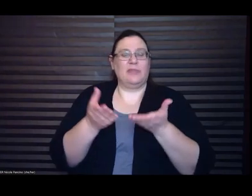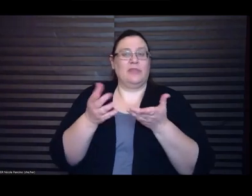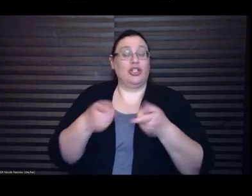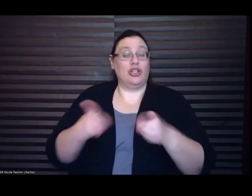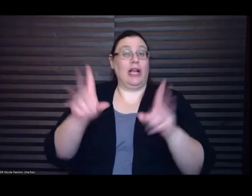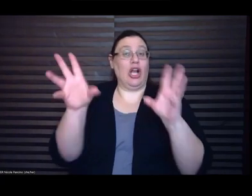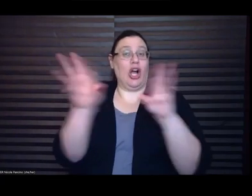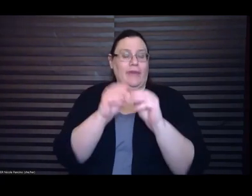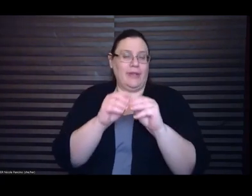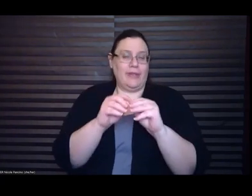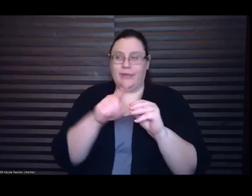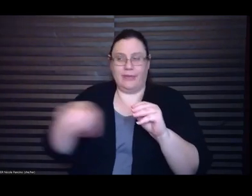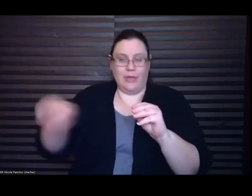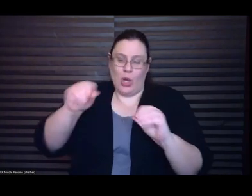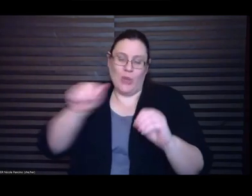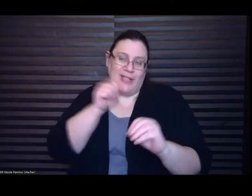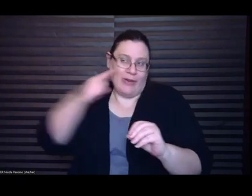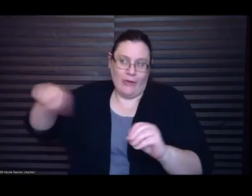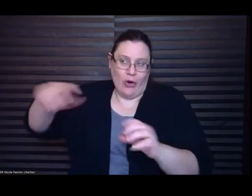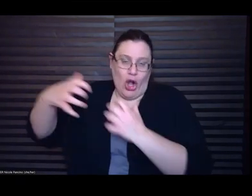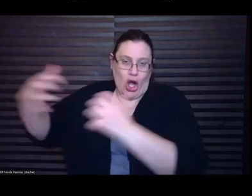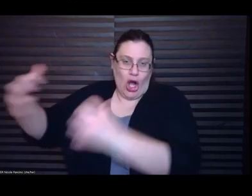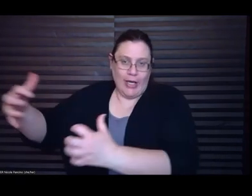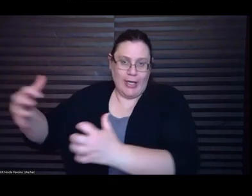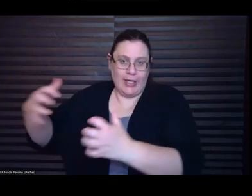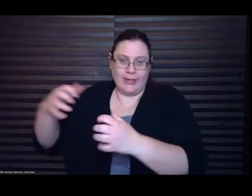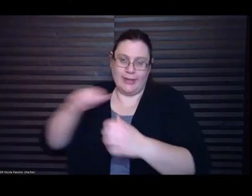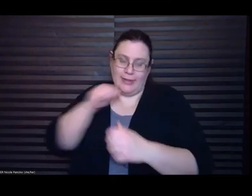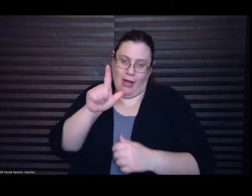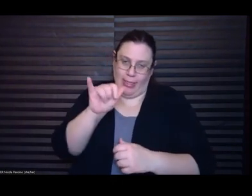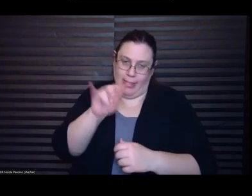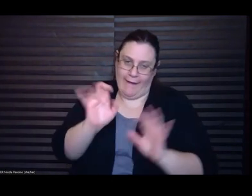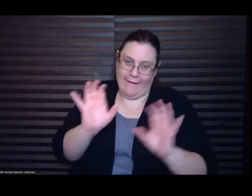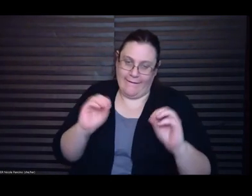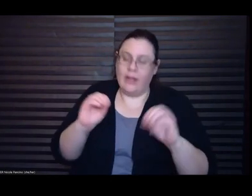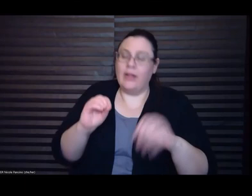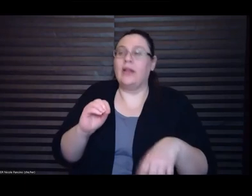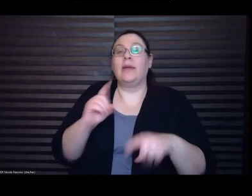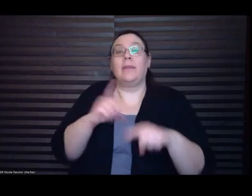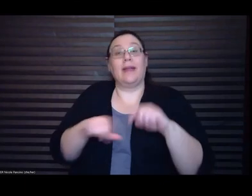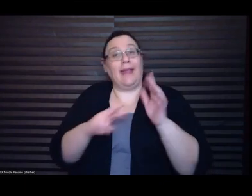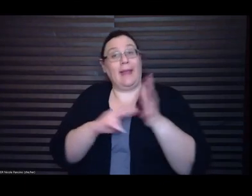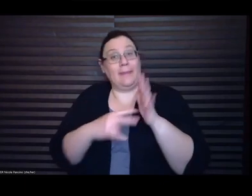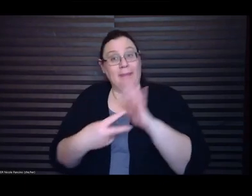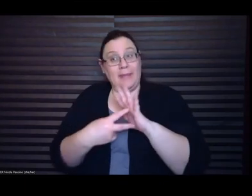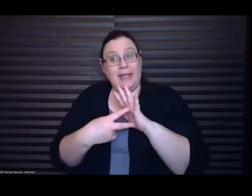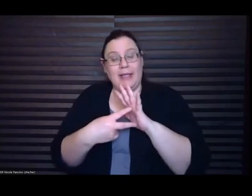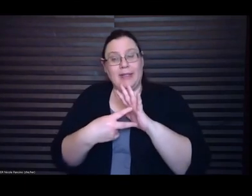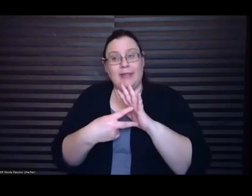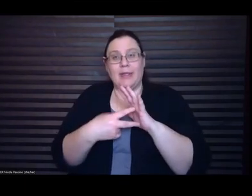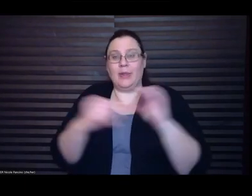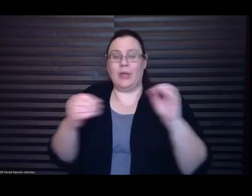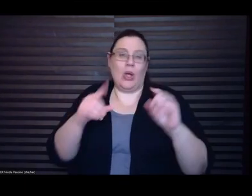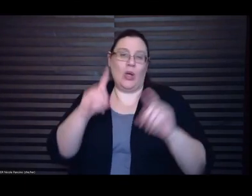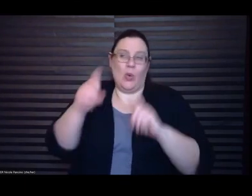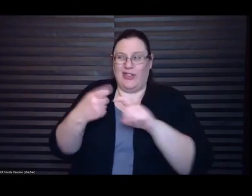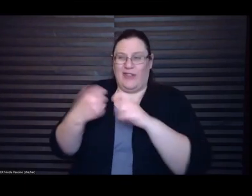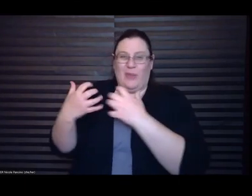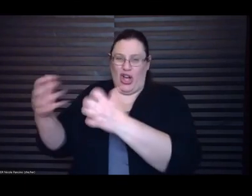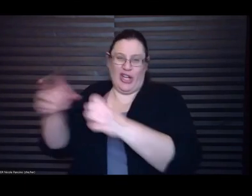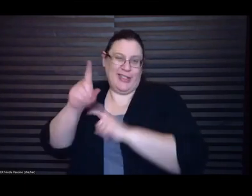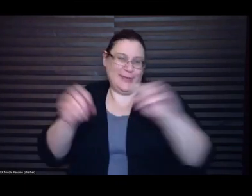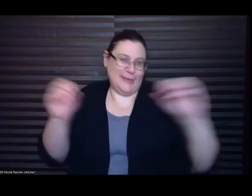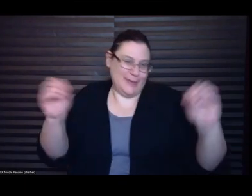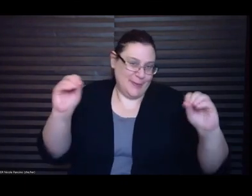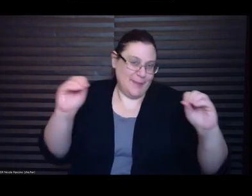um but that means that there won't be any questions from the audience but um does any do any of you have a question